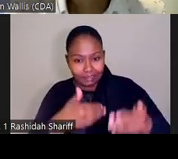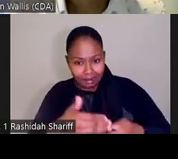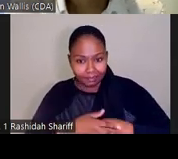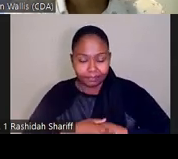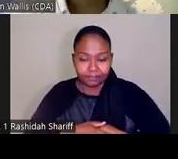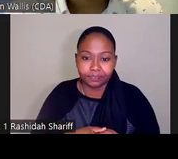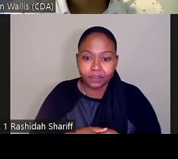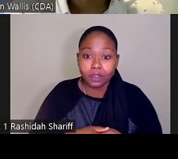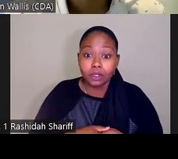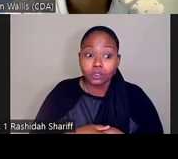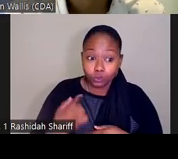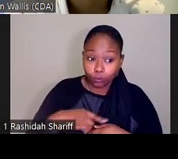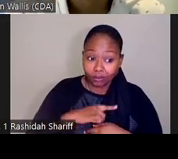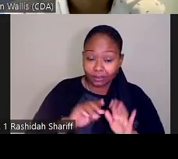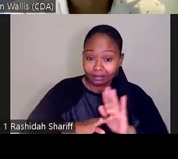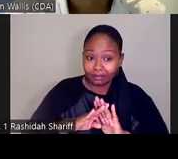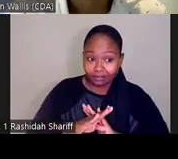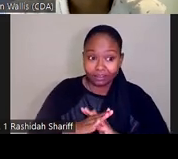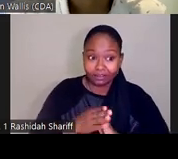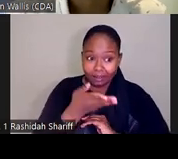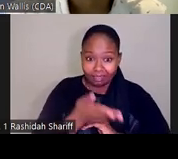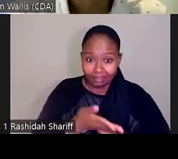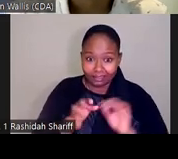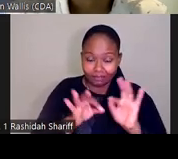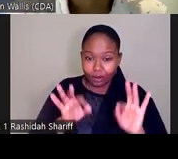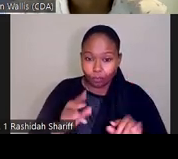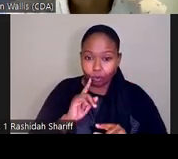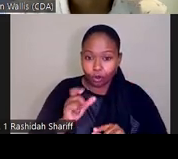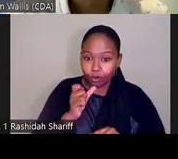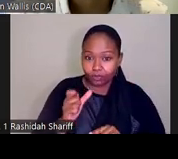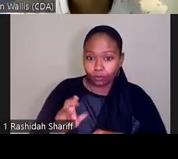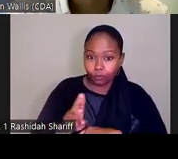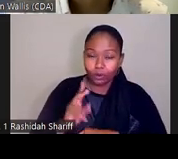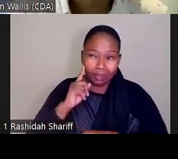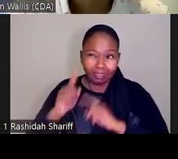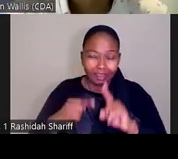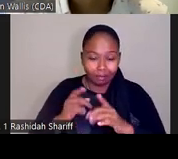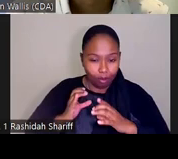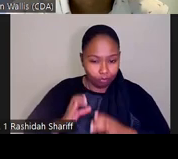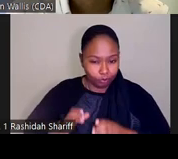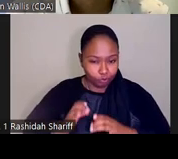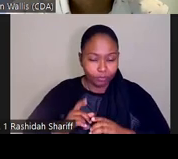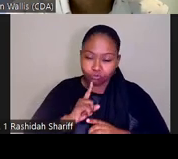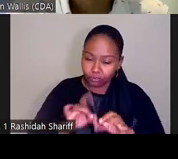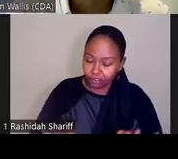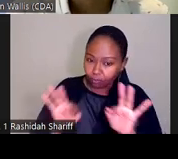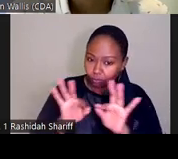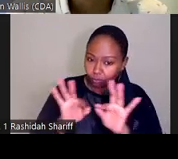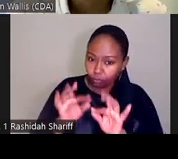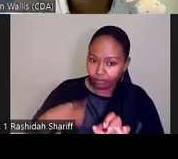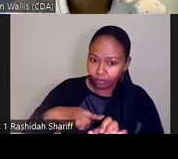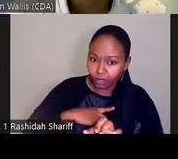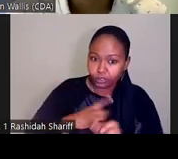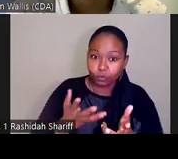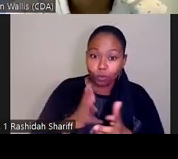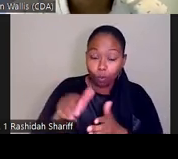And as we've been developing this MPA equity framework, we've been doing so with the consumer in mind. And that's really important to us because we want all of our stakeholders to